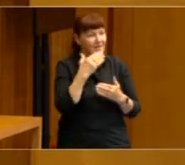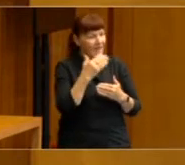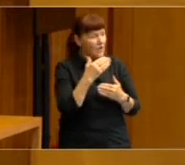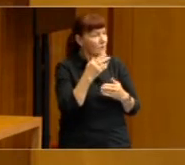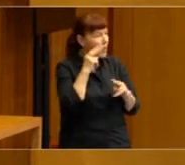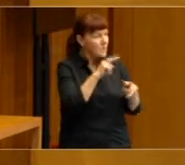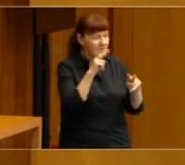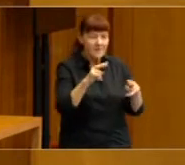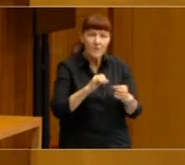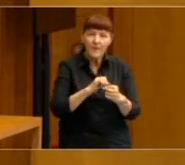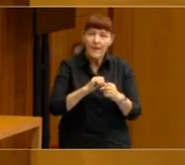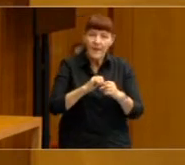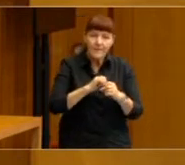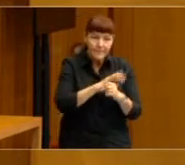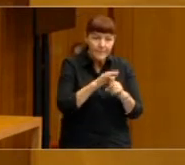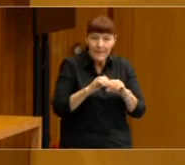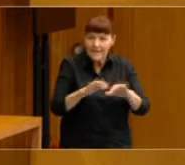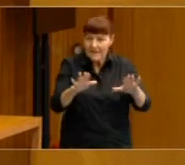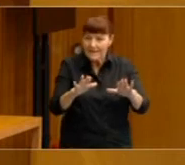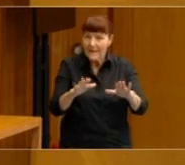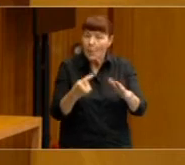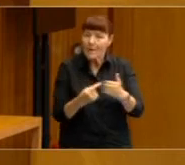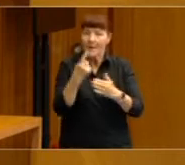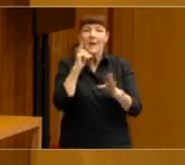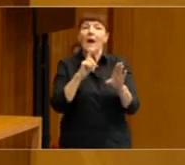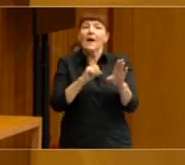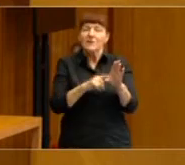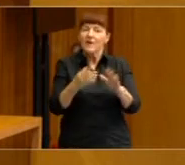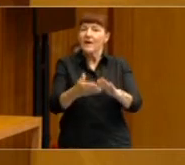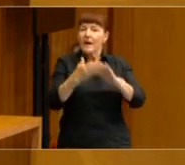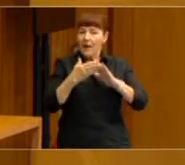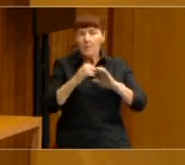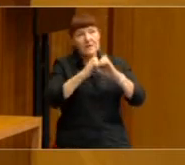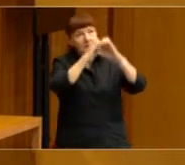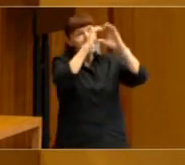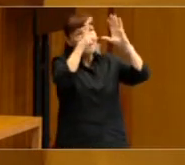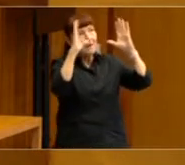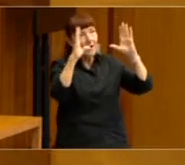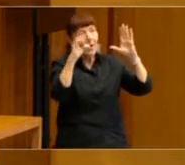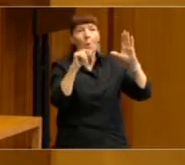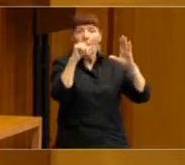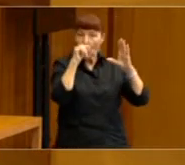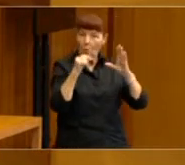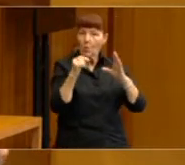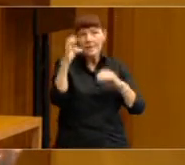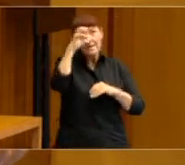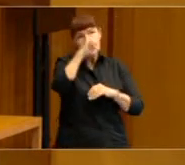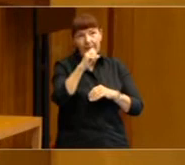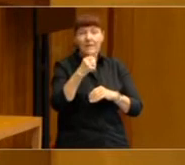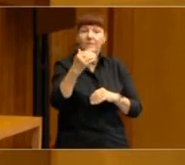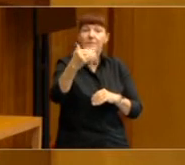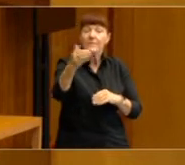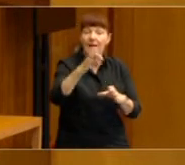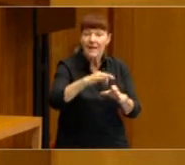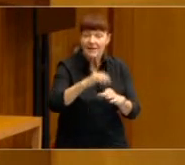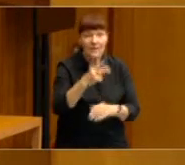to the pandemic, the experience we went through last year. that helps us, I guess, set the scene for what we might expect in the coming election, which will either be